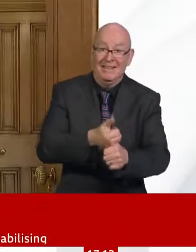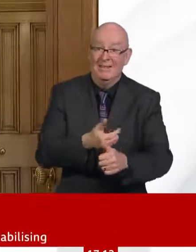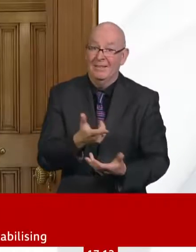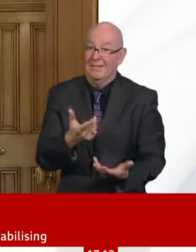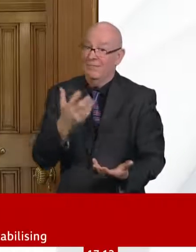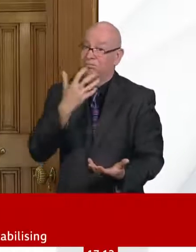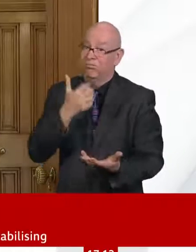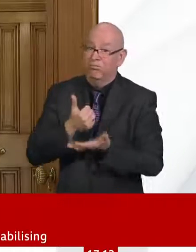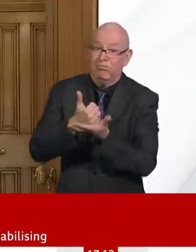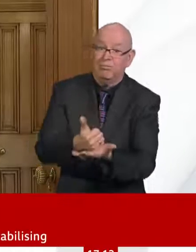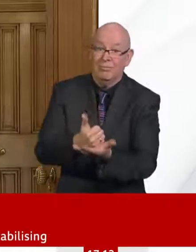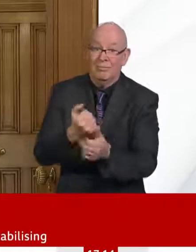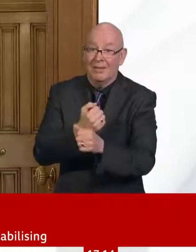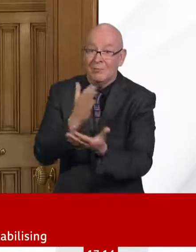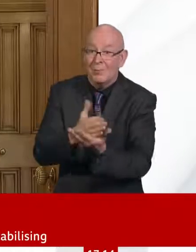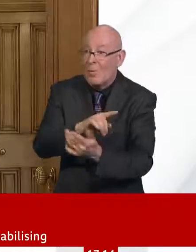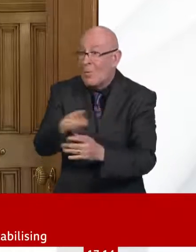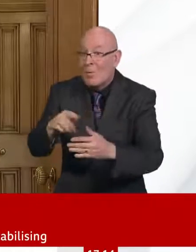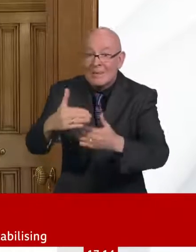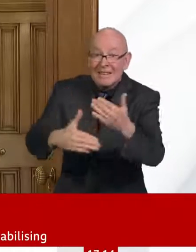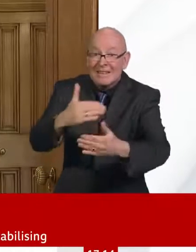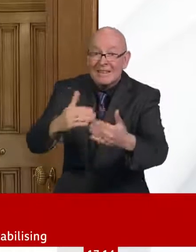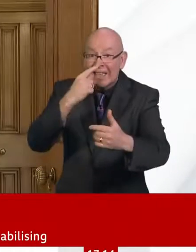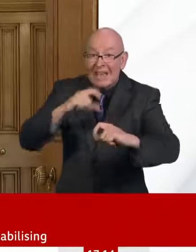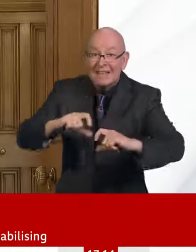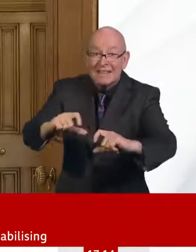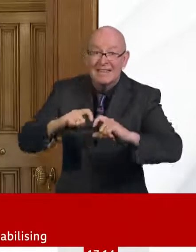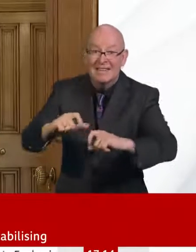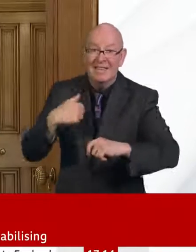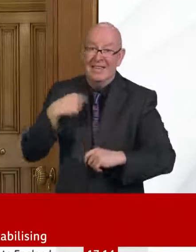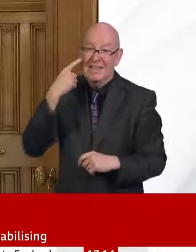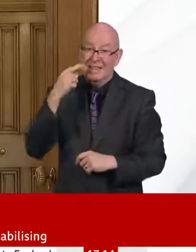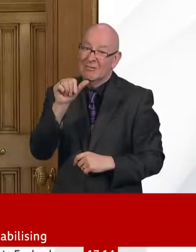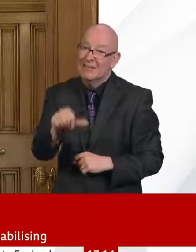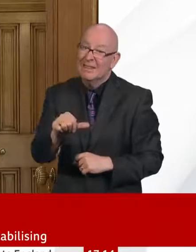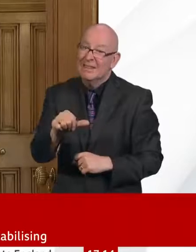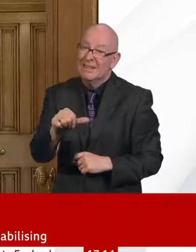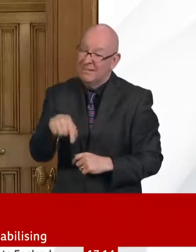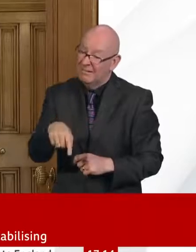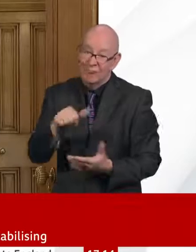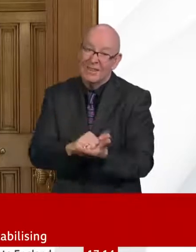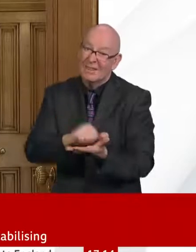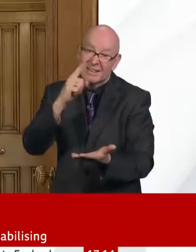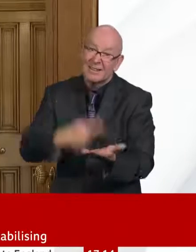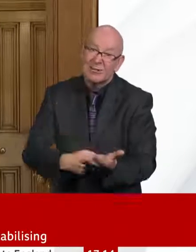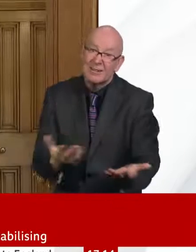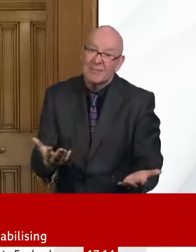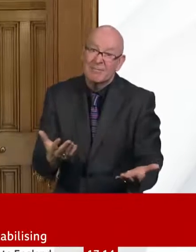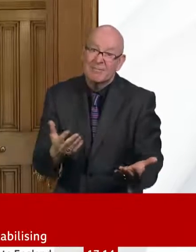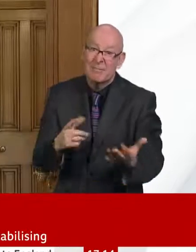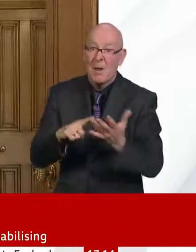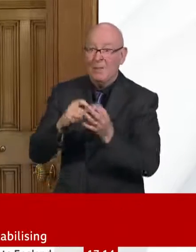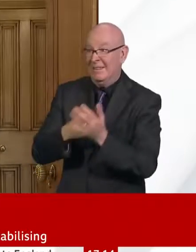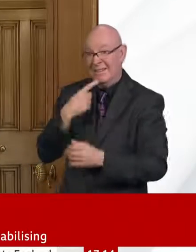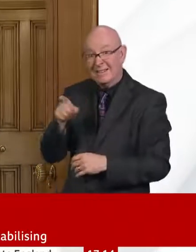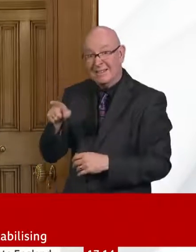bounce back and the economy recovering, actually, our public finances on a year to year basis should return to a more normal position, the interventions we've